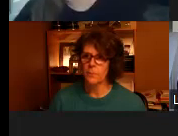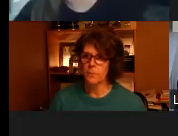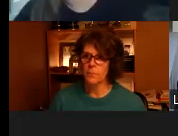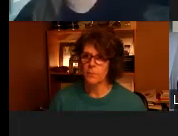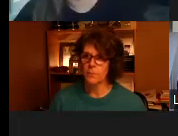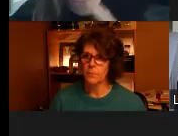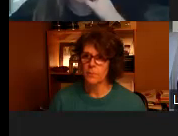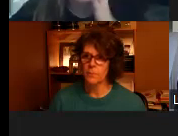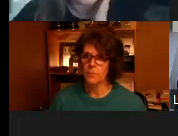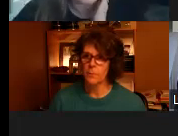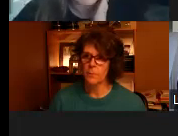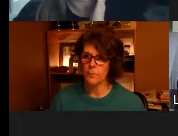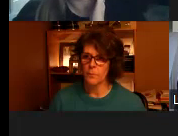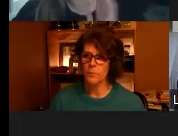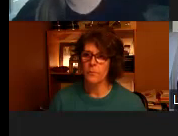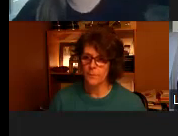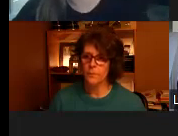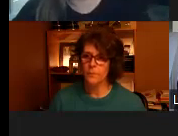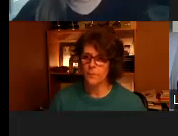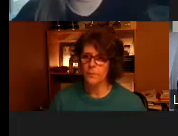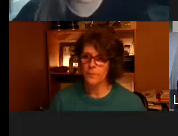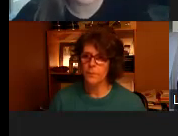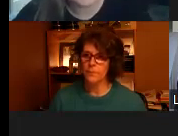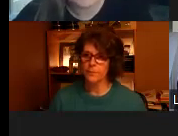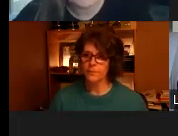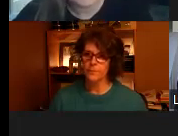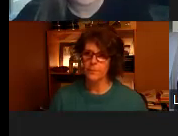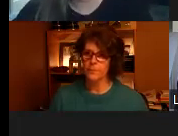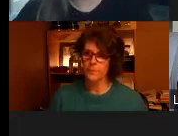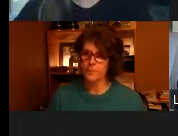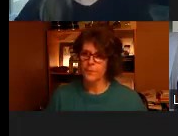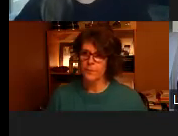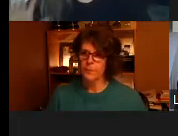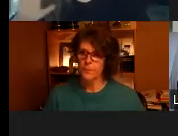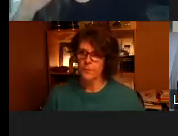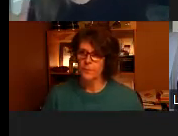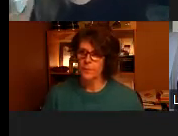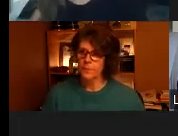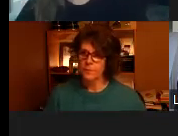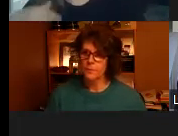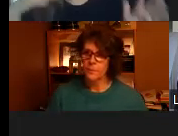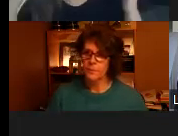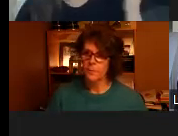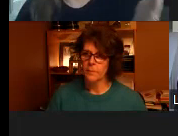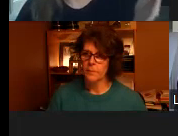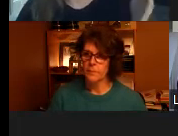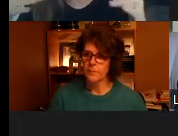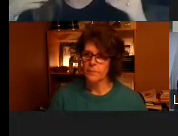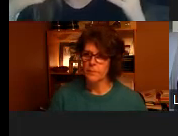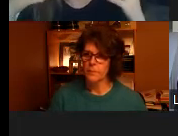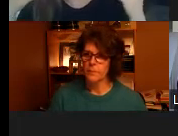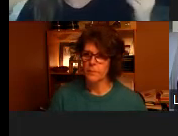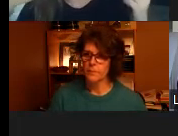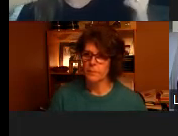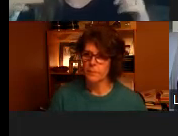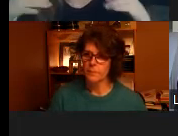it's a great question i just don't know if i'll have time to address it but i'll try my best for the sake of this conversation they do the i